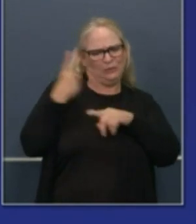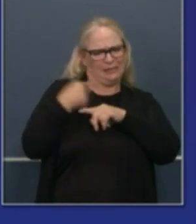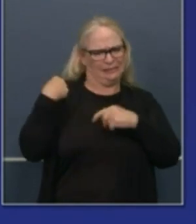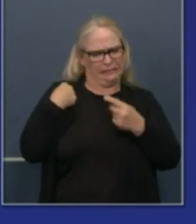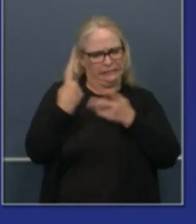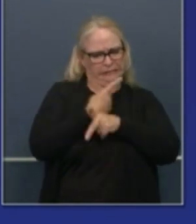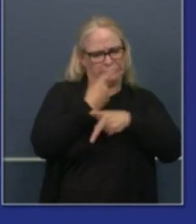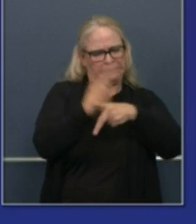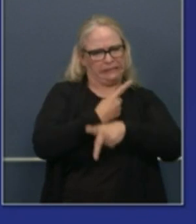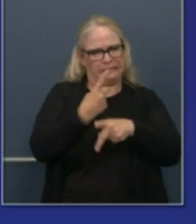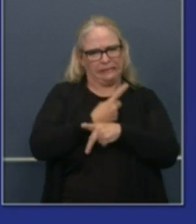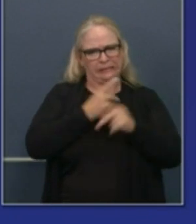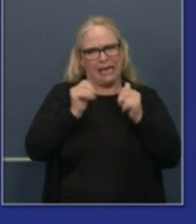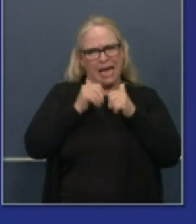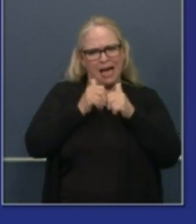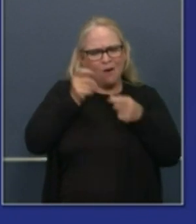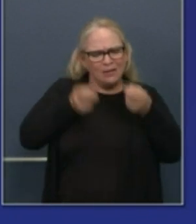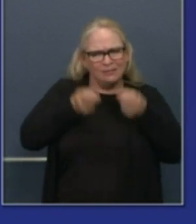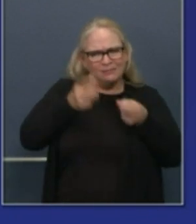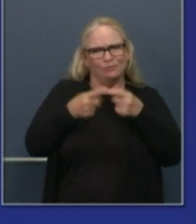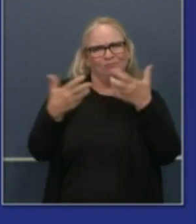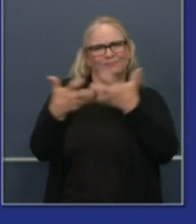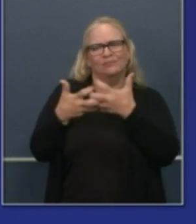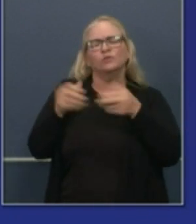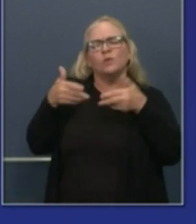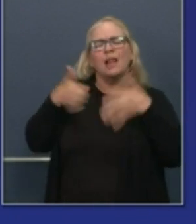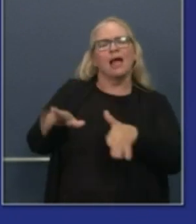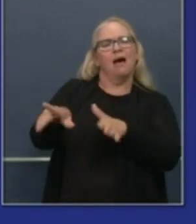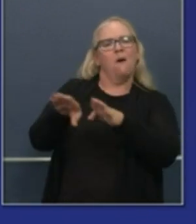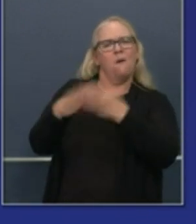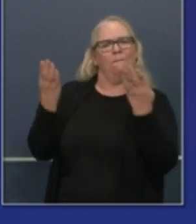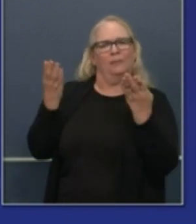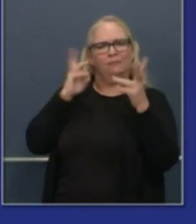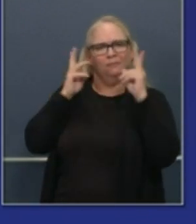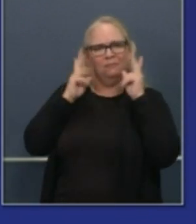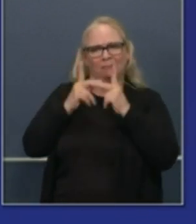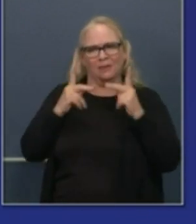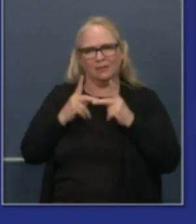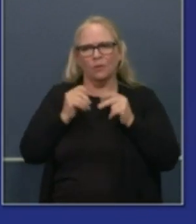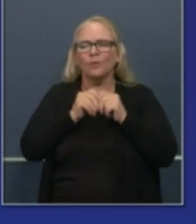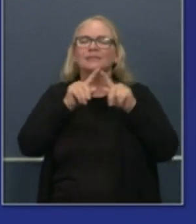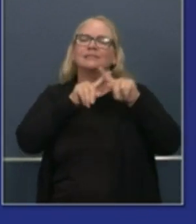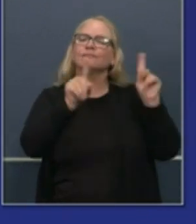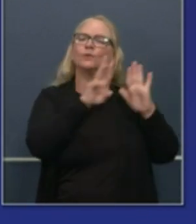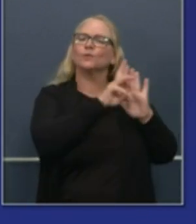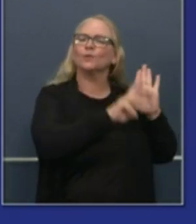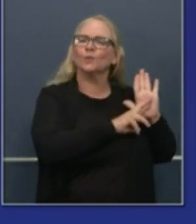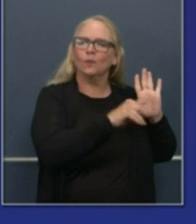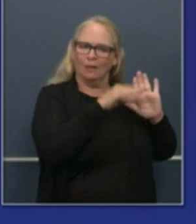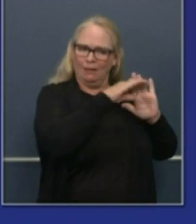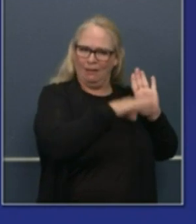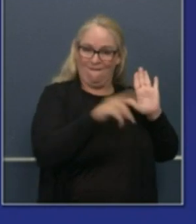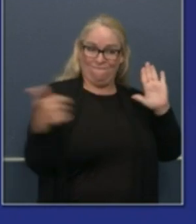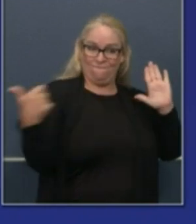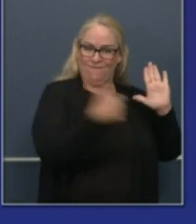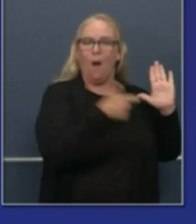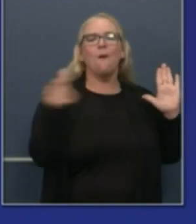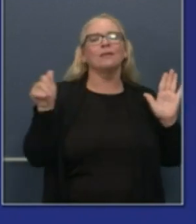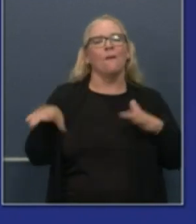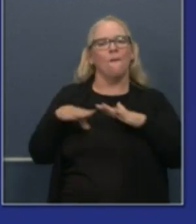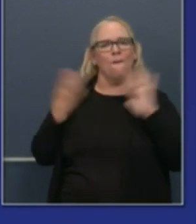are up and hopefully that provides more clarity if we need to provide even more we'll get the good feedback which I anticipate